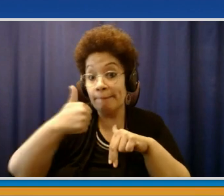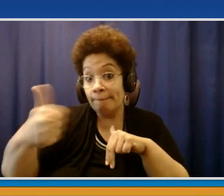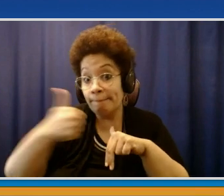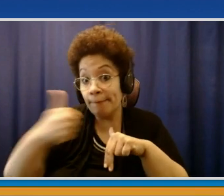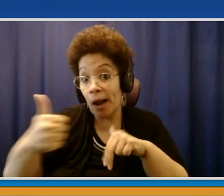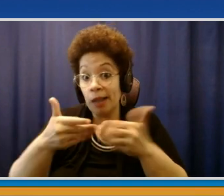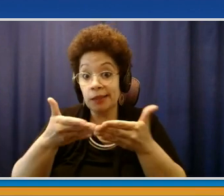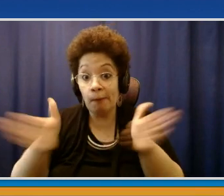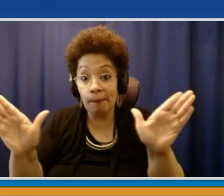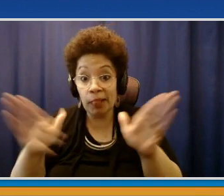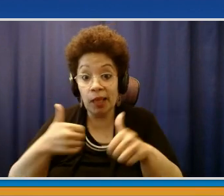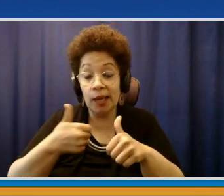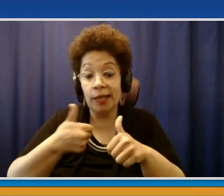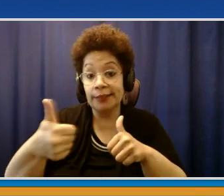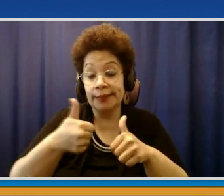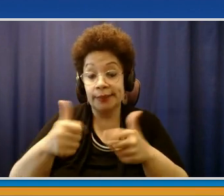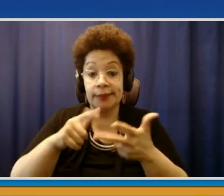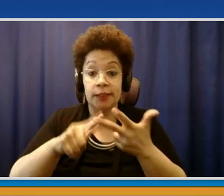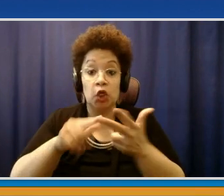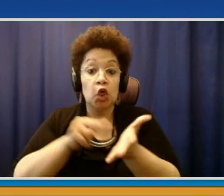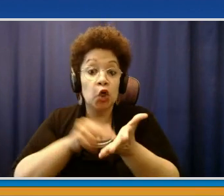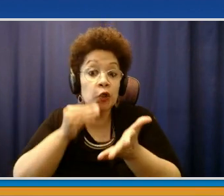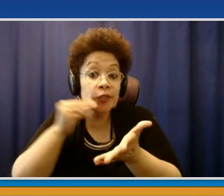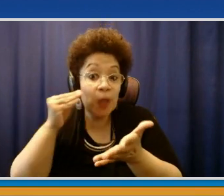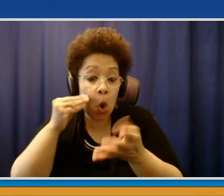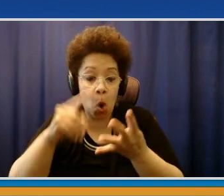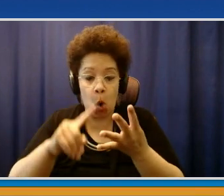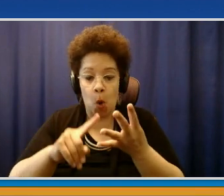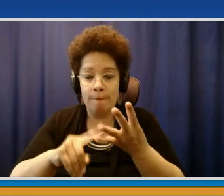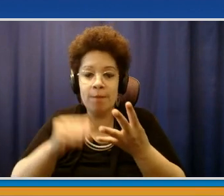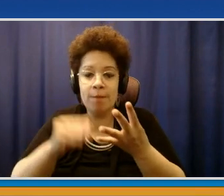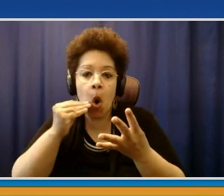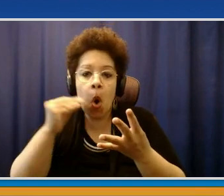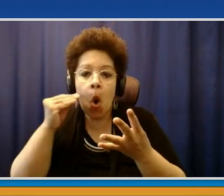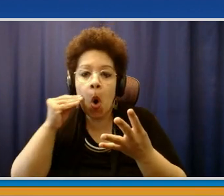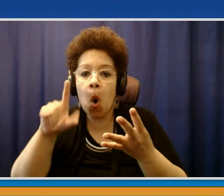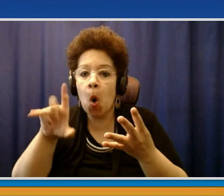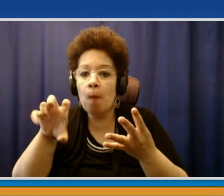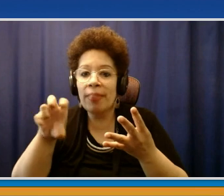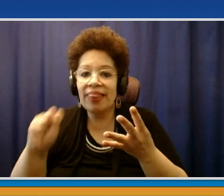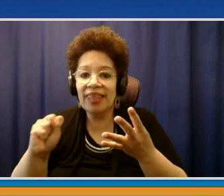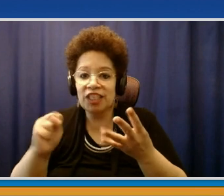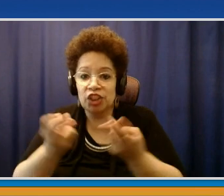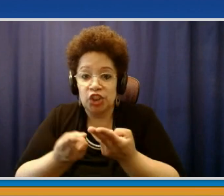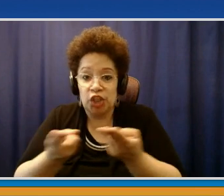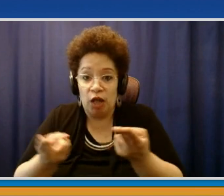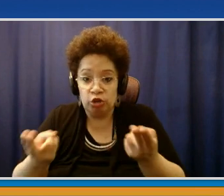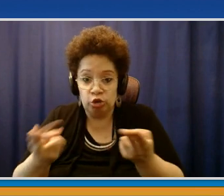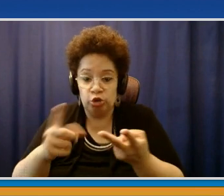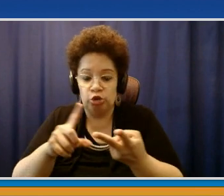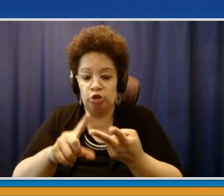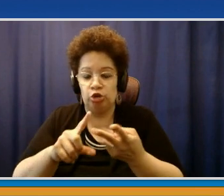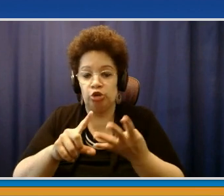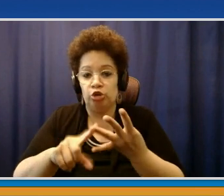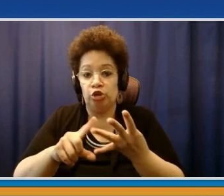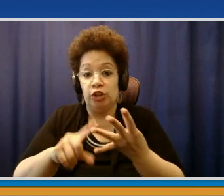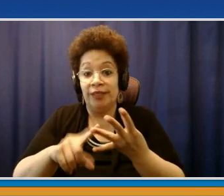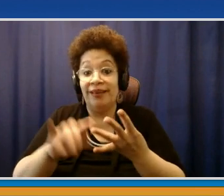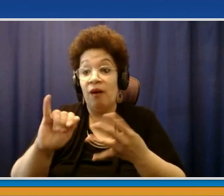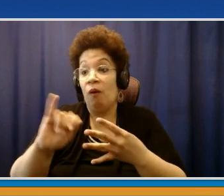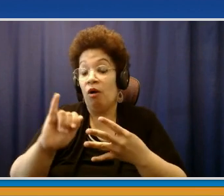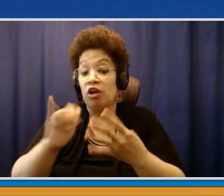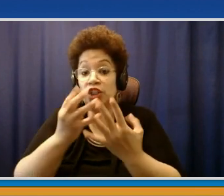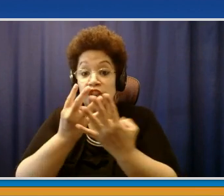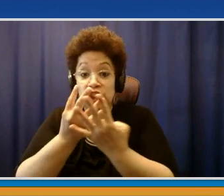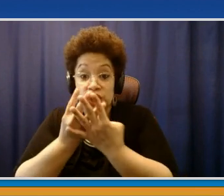homes, in homeless shelters, we run homeless shelters in Westchester County, correctional facilities, which includes the county jail as well as state